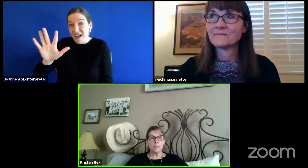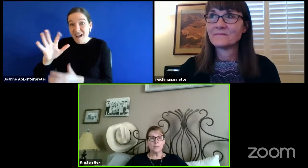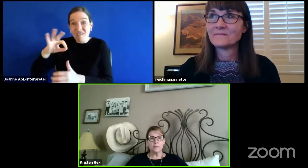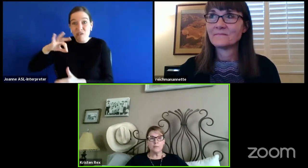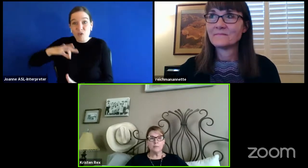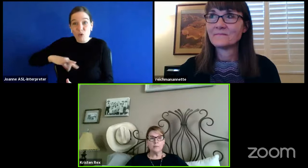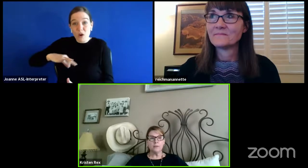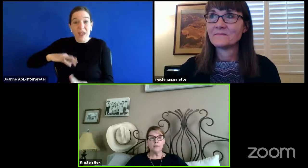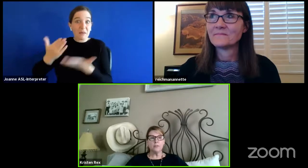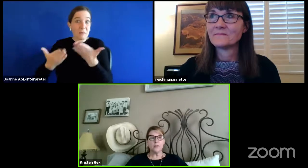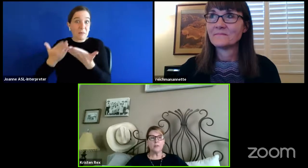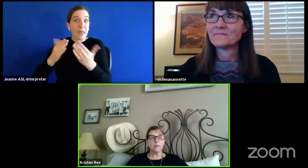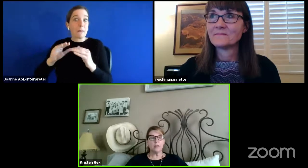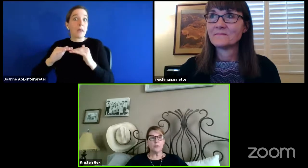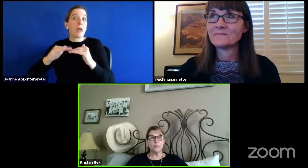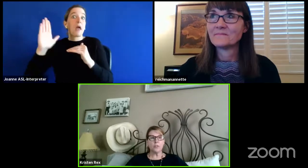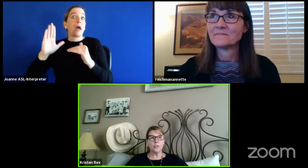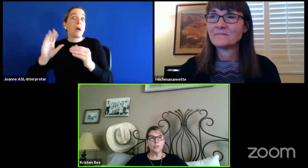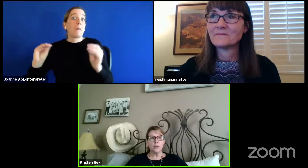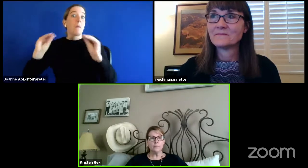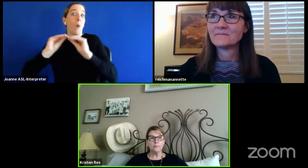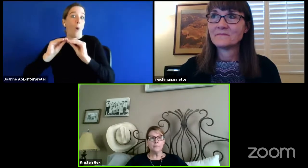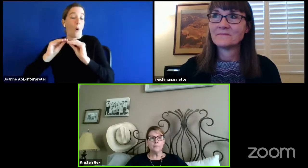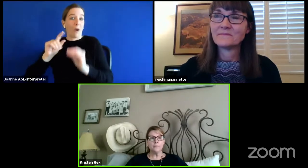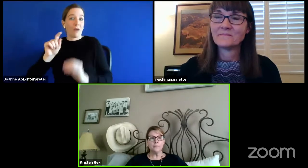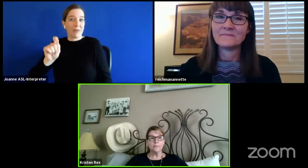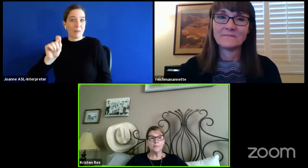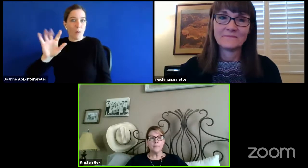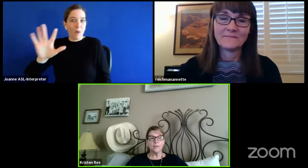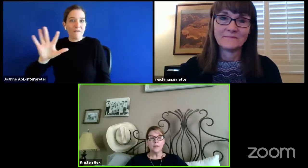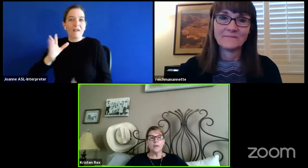courses during the closure alone.